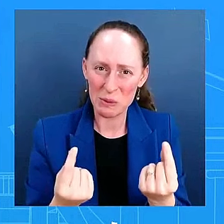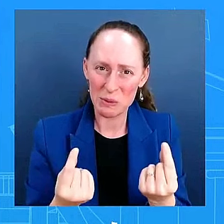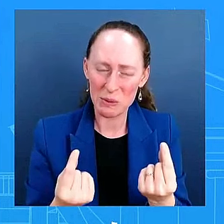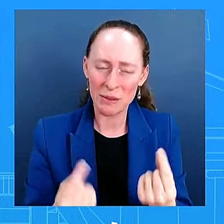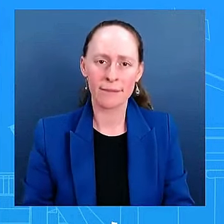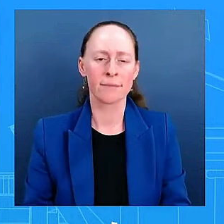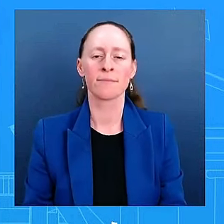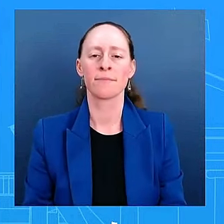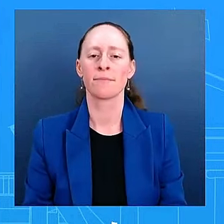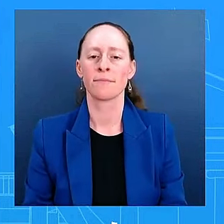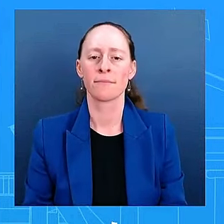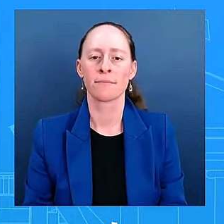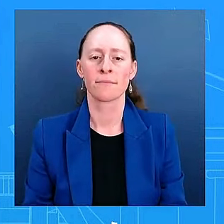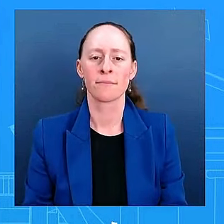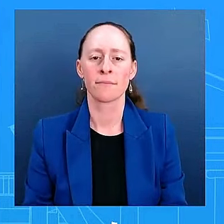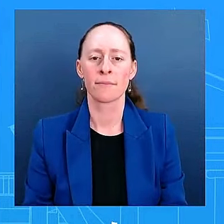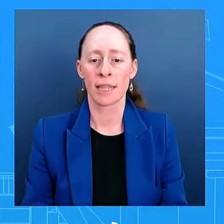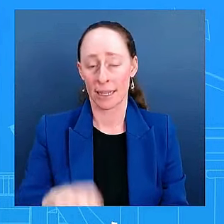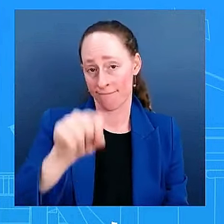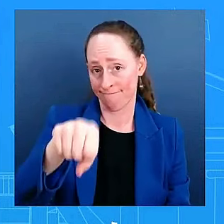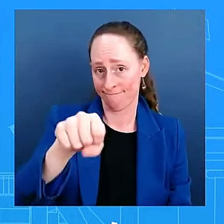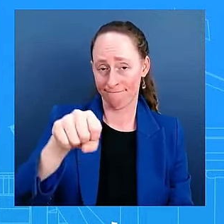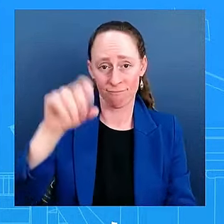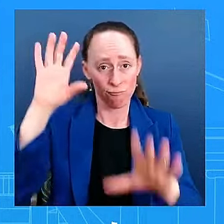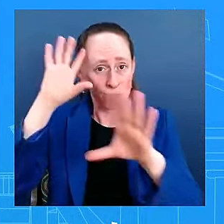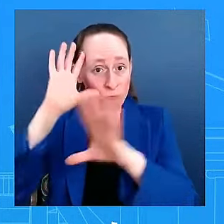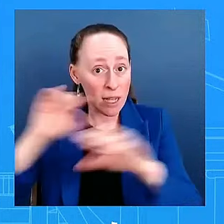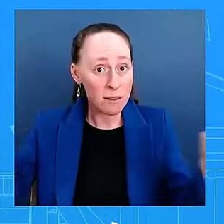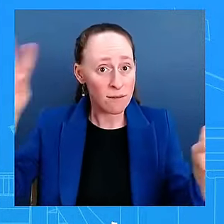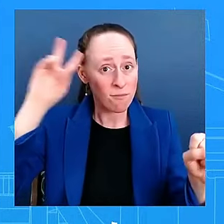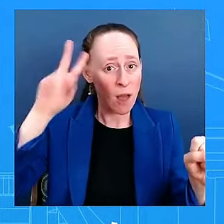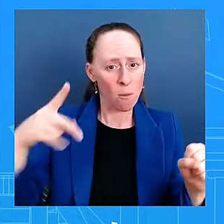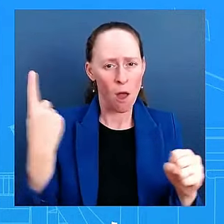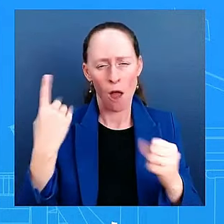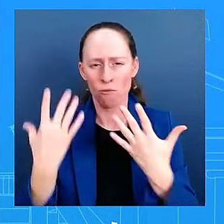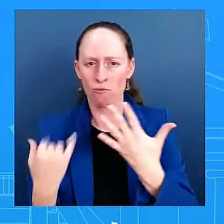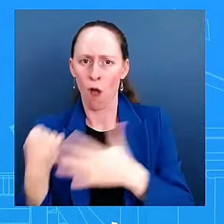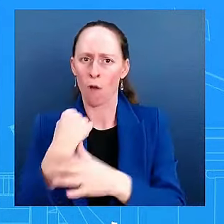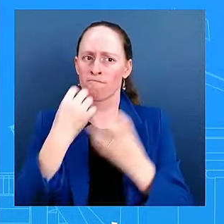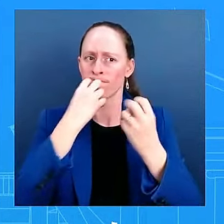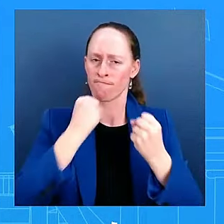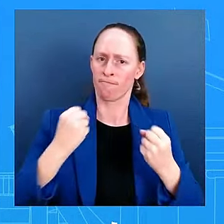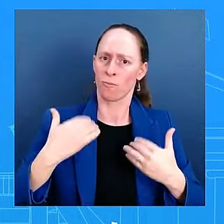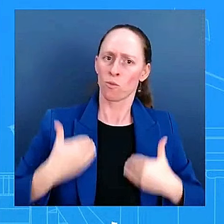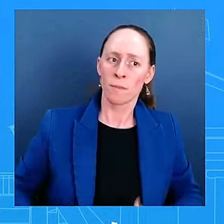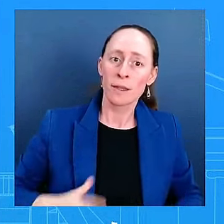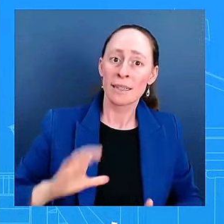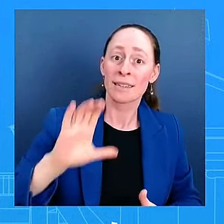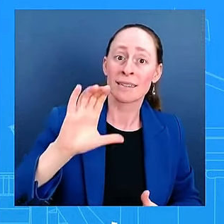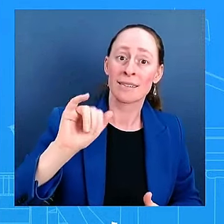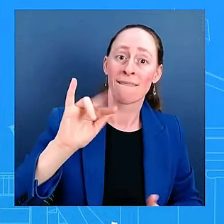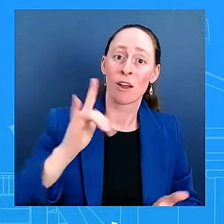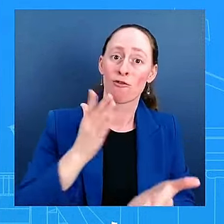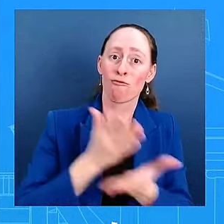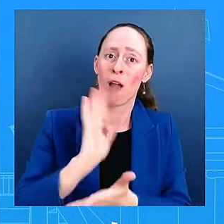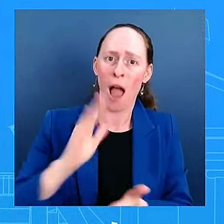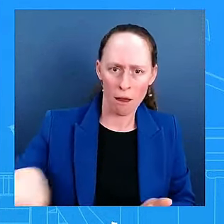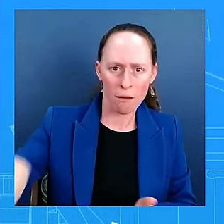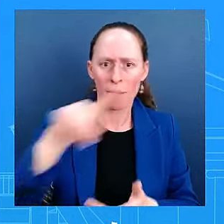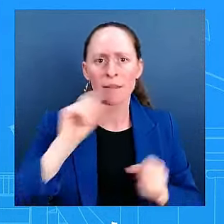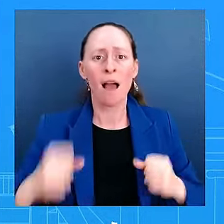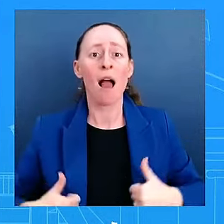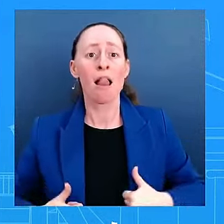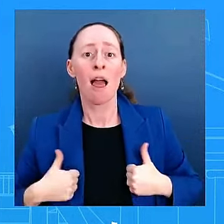in their administration. And we have taken action to make sure that people who are vulnerable and did not have protections or